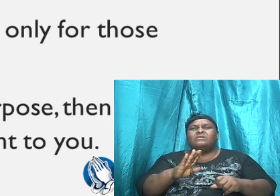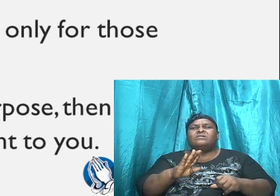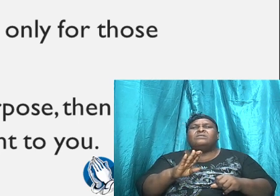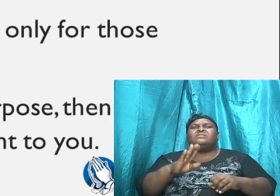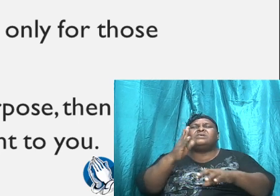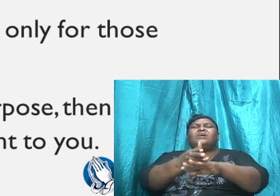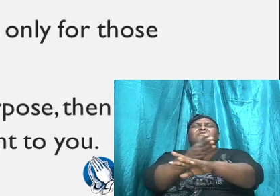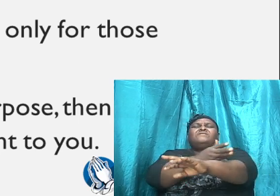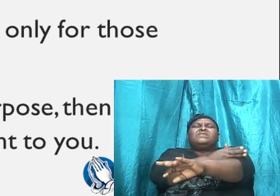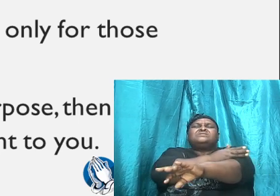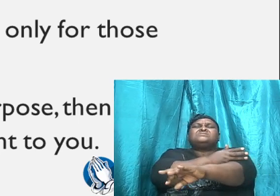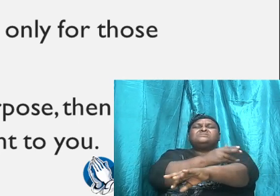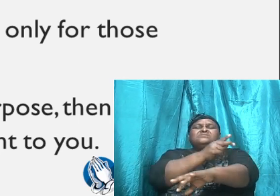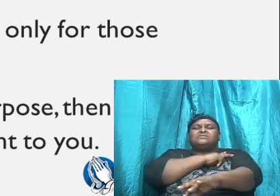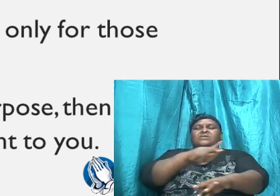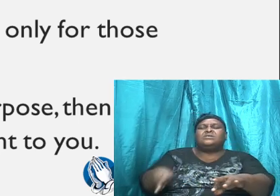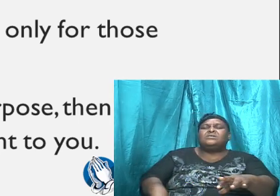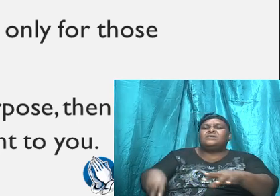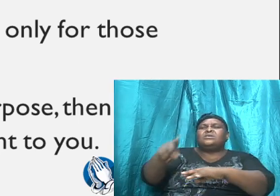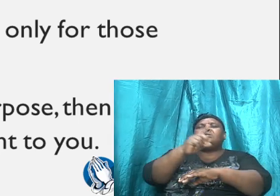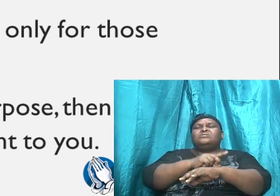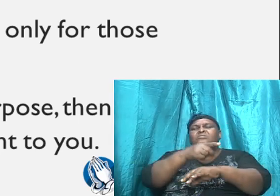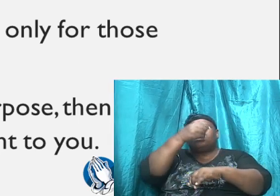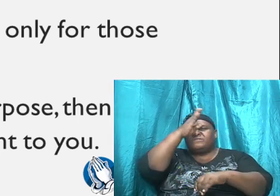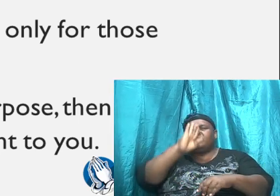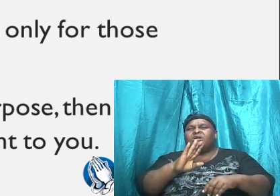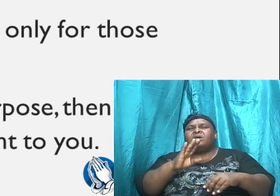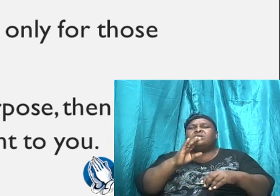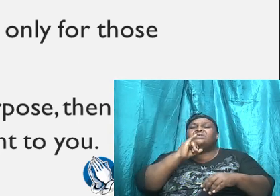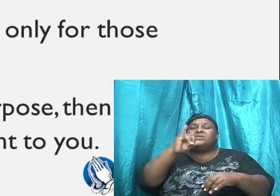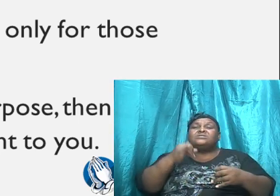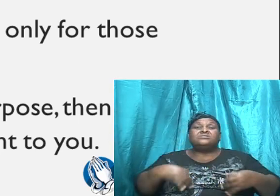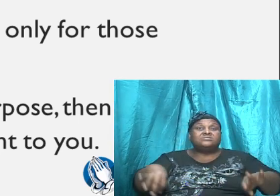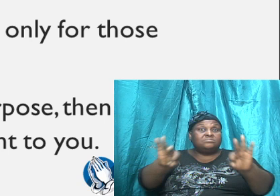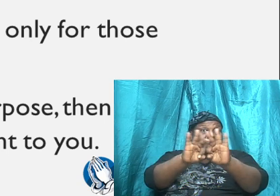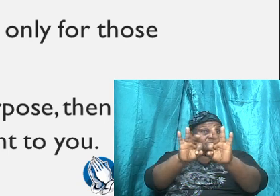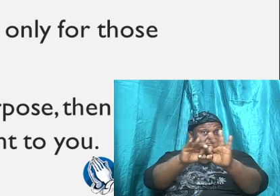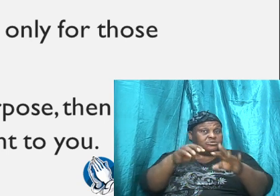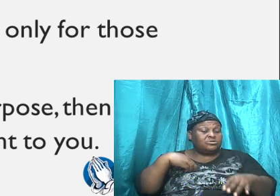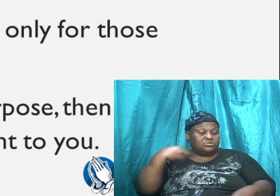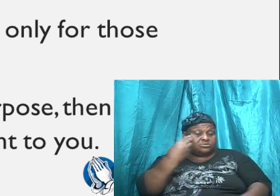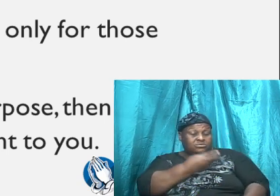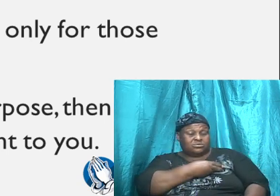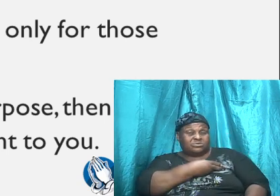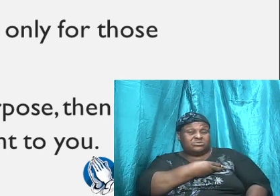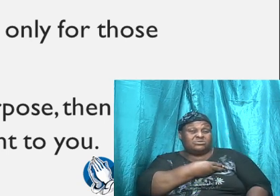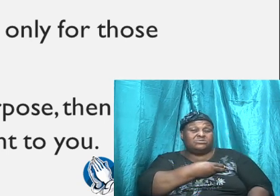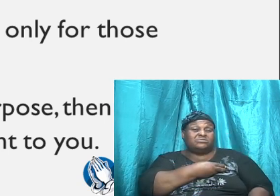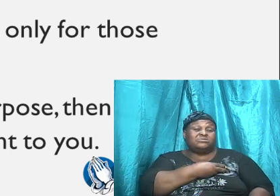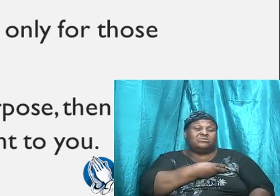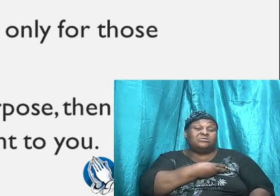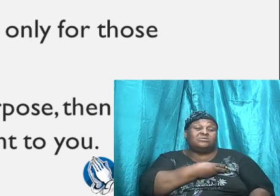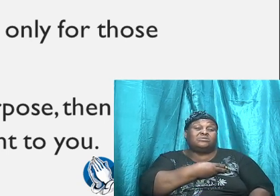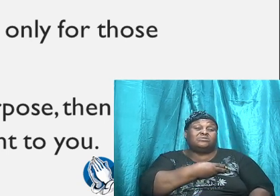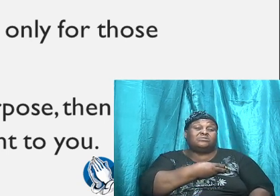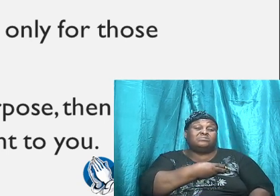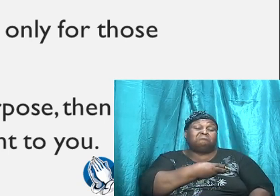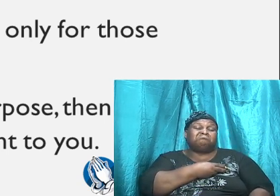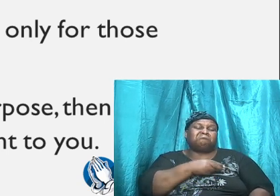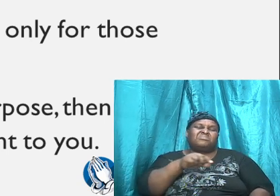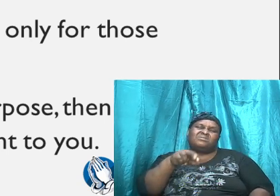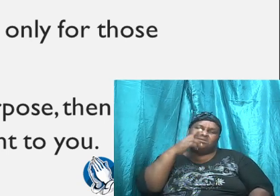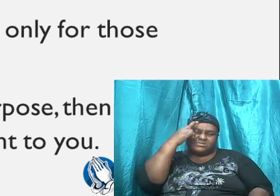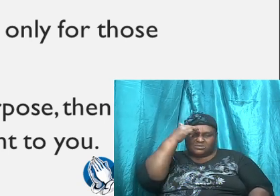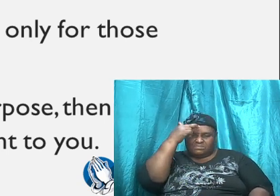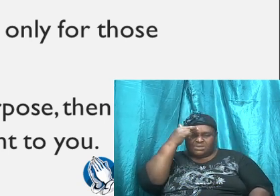the kingdom of God is important to us. You know, it is important to us. And this reminds me of